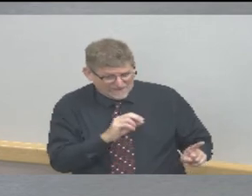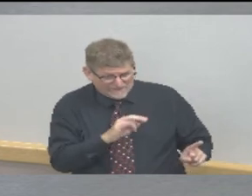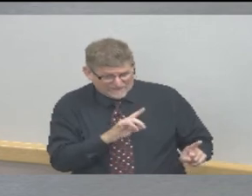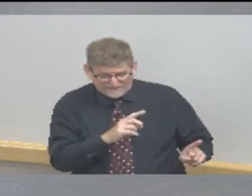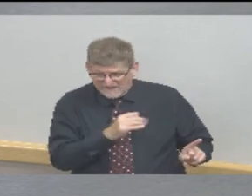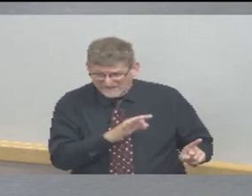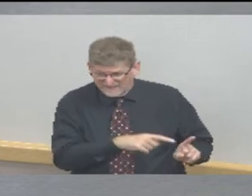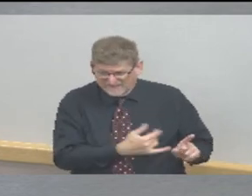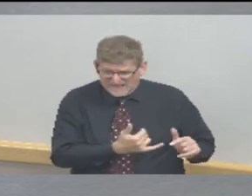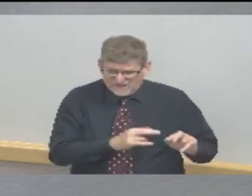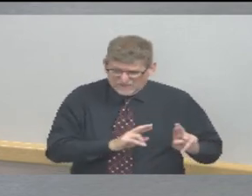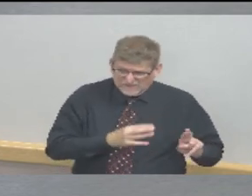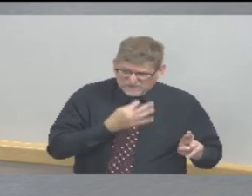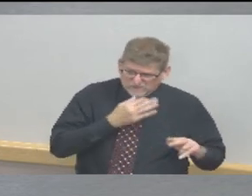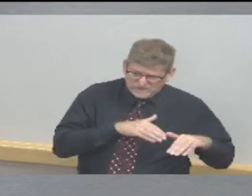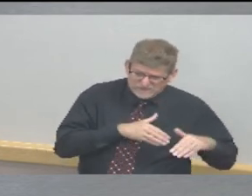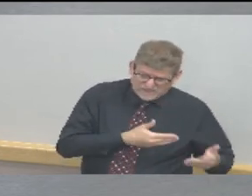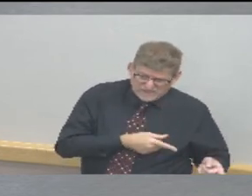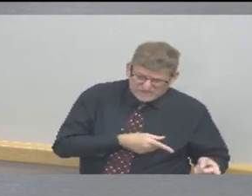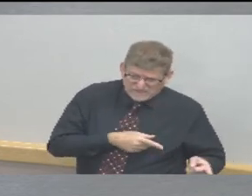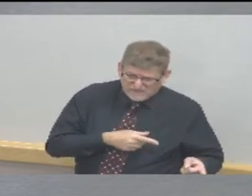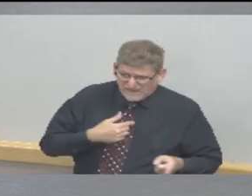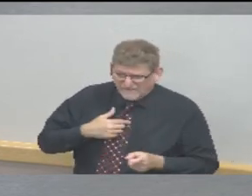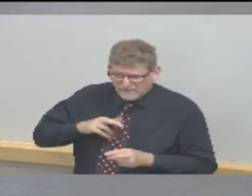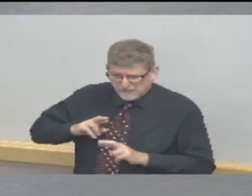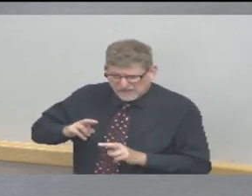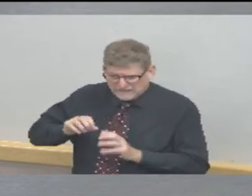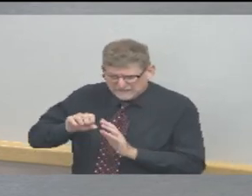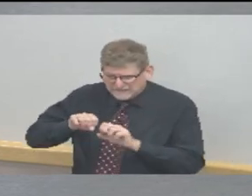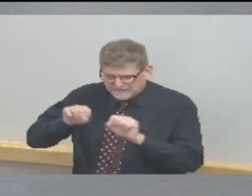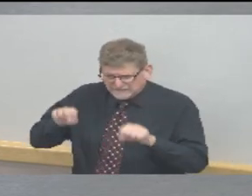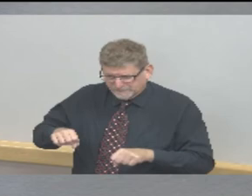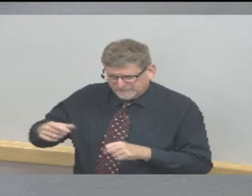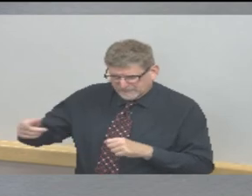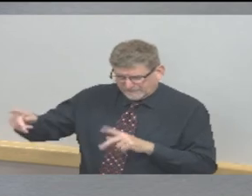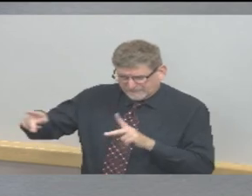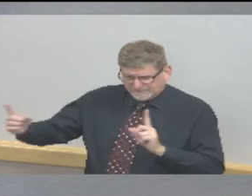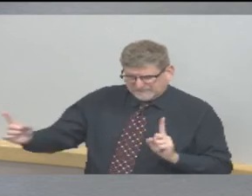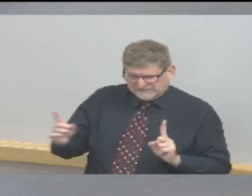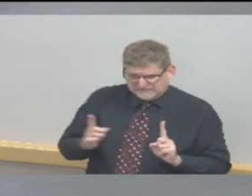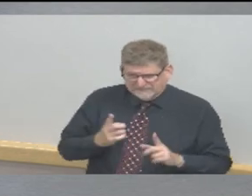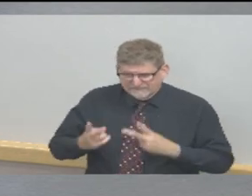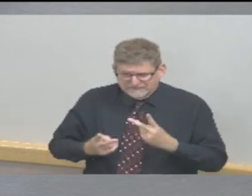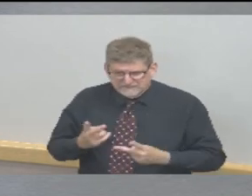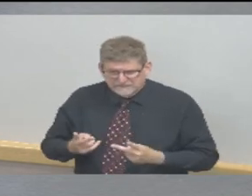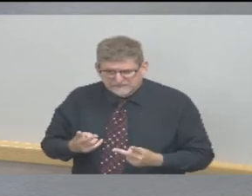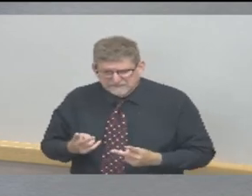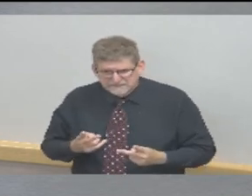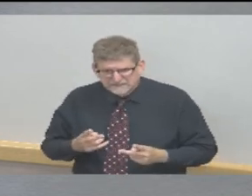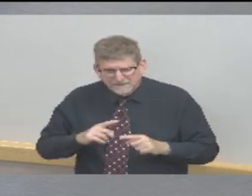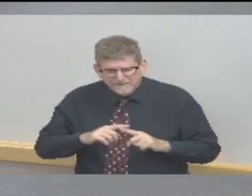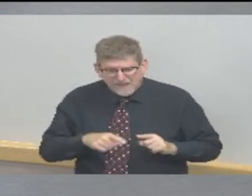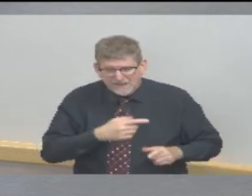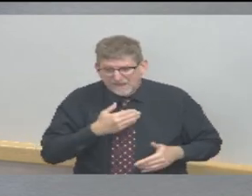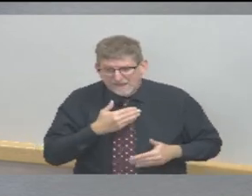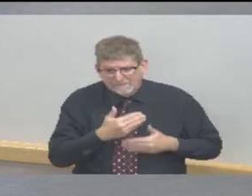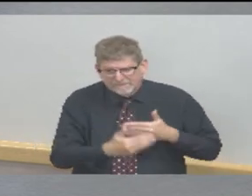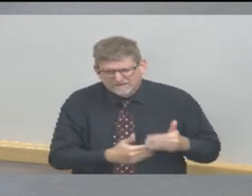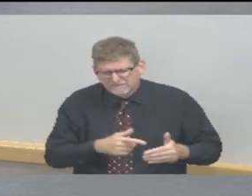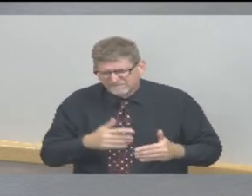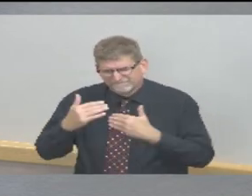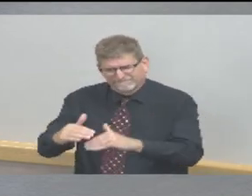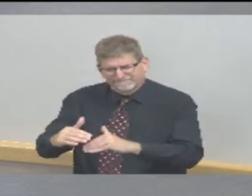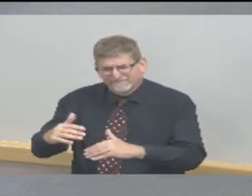visitation of loved ones to come. It's limited, and it's a time